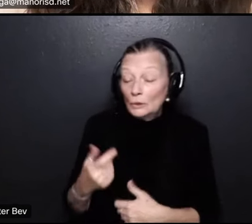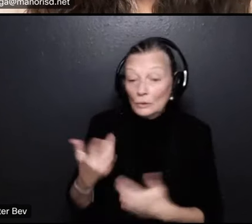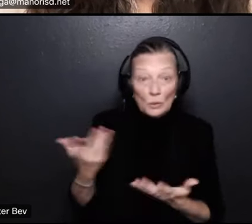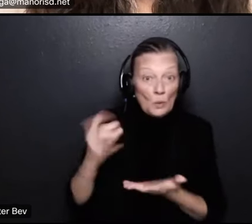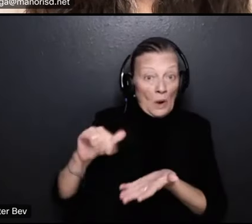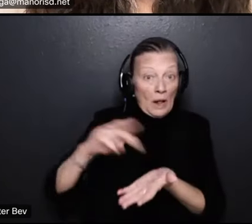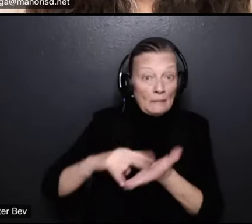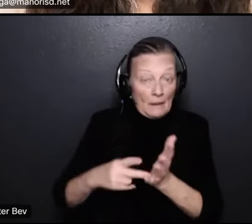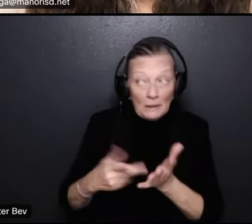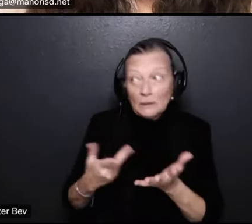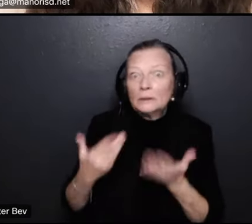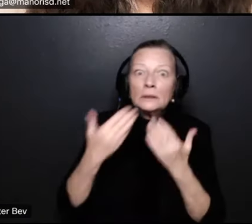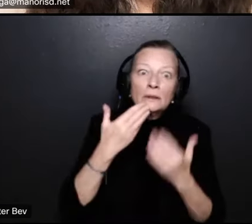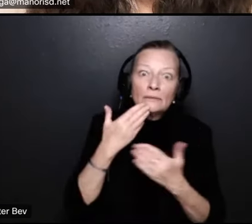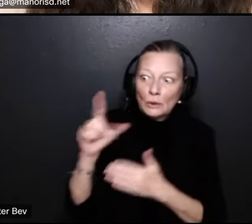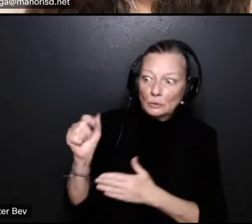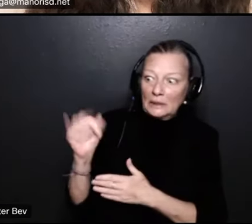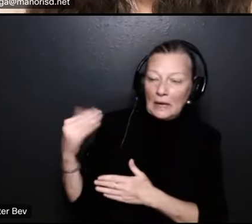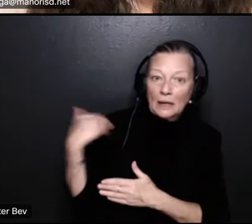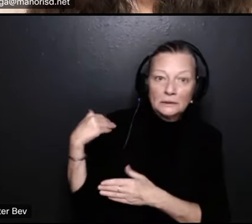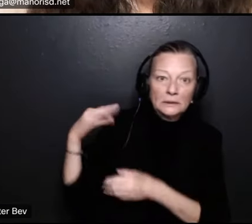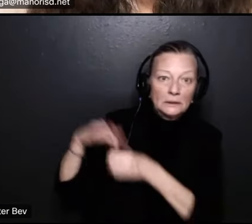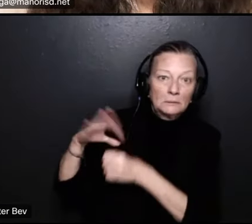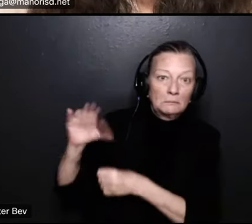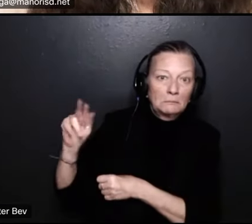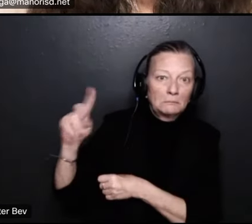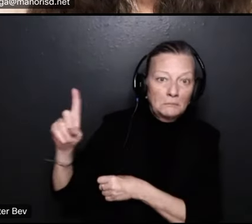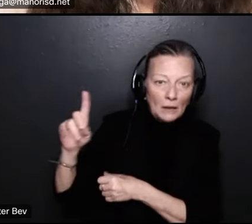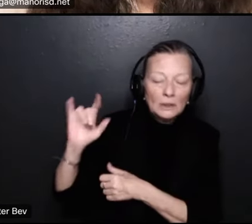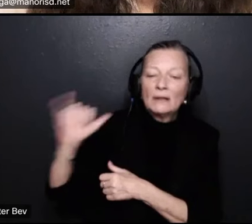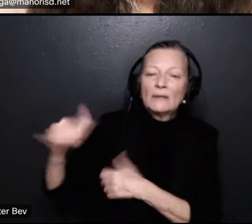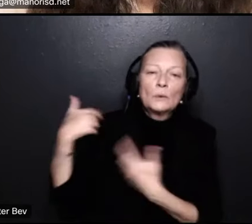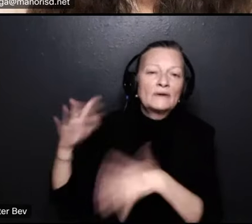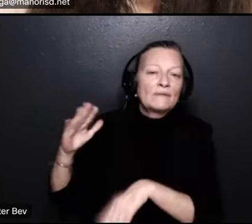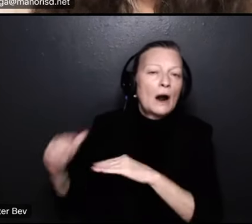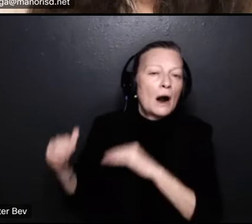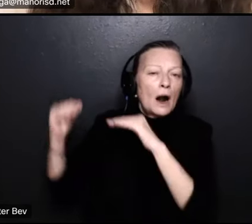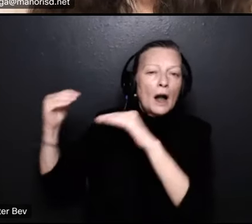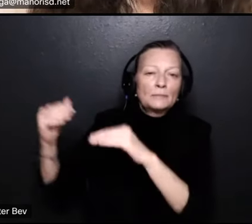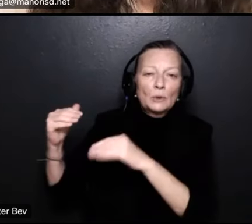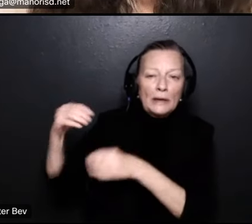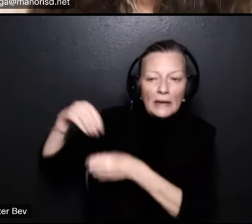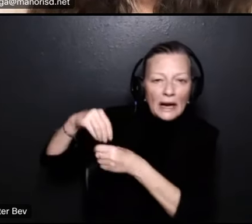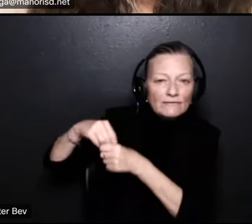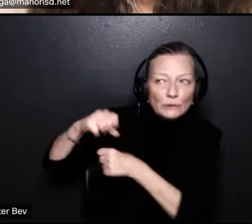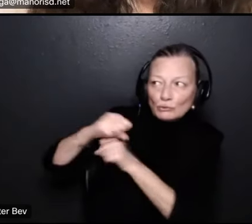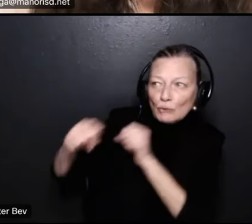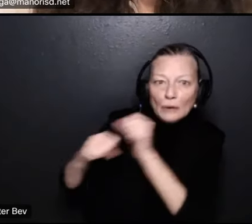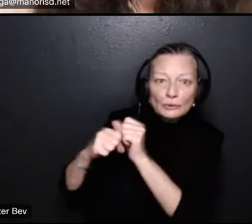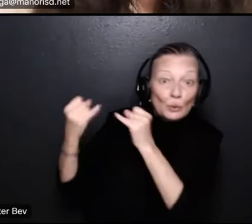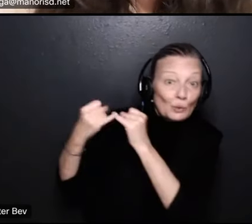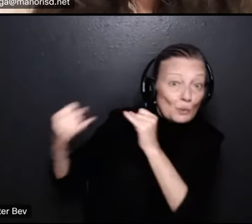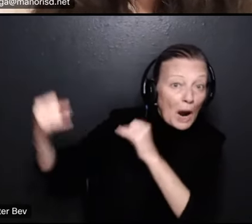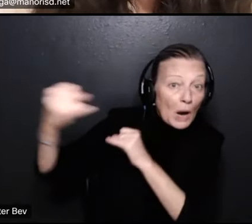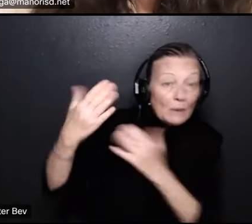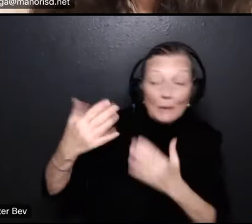in the 2019 bond have upgraded a lot of the back-end infrastructure that's the stuff you don't see whether it's wiring you may see some